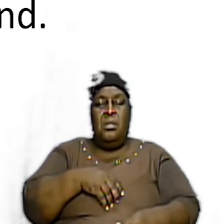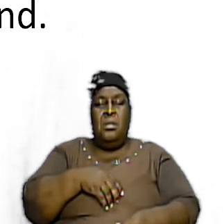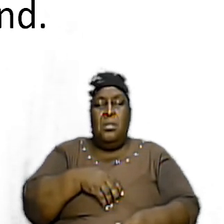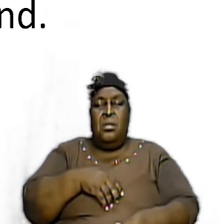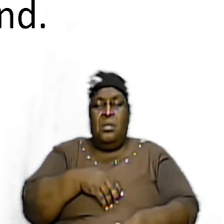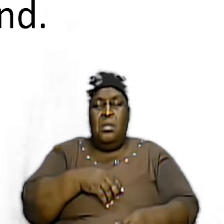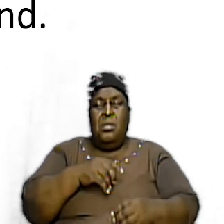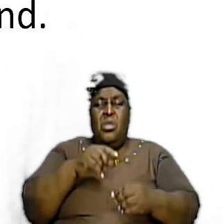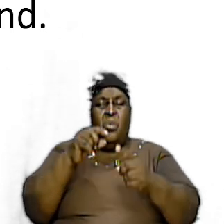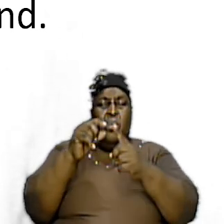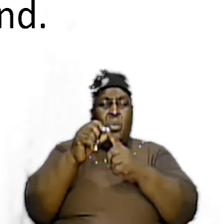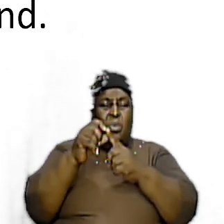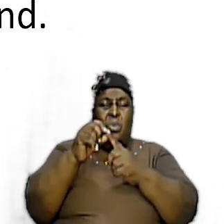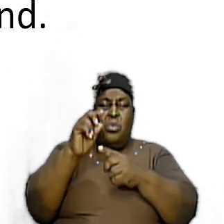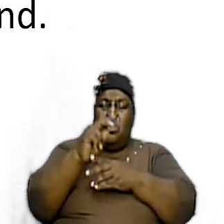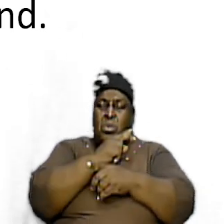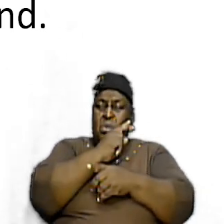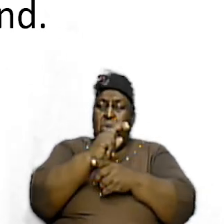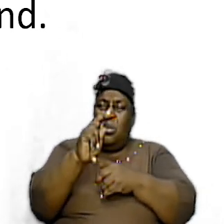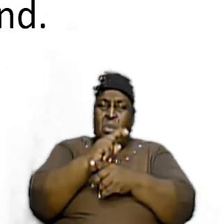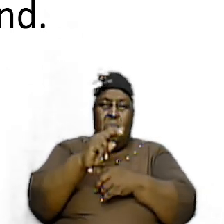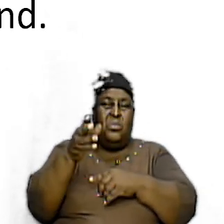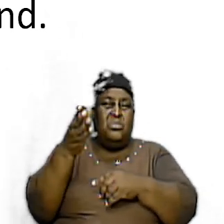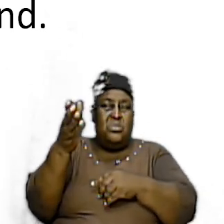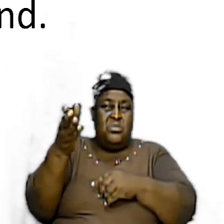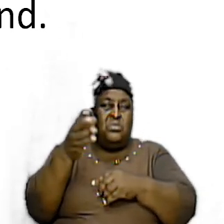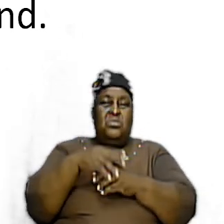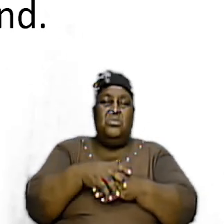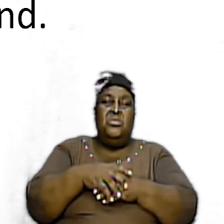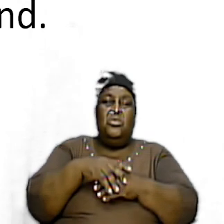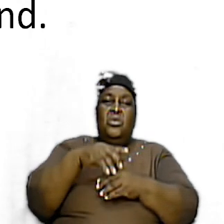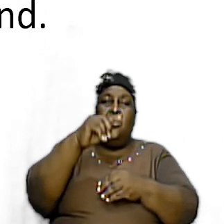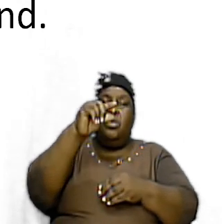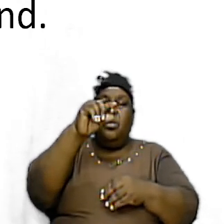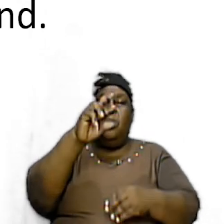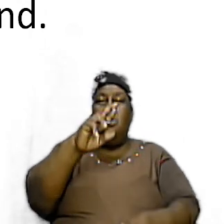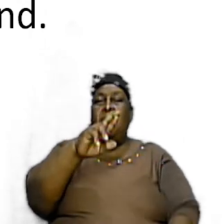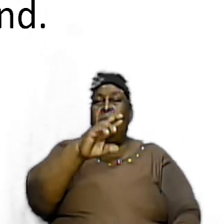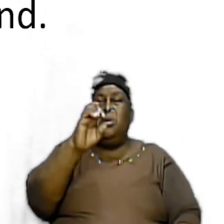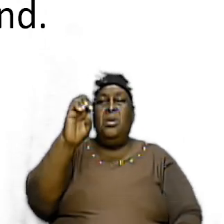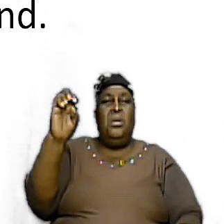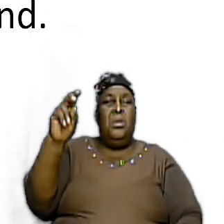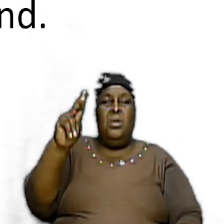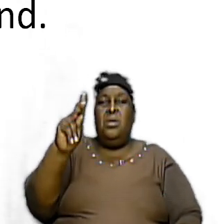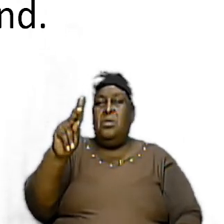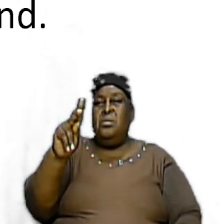word that was used there was the Greek word ecclesia